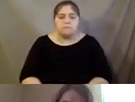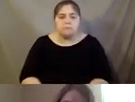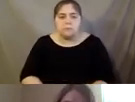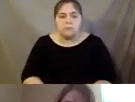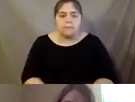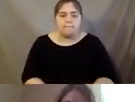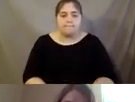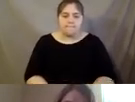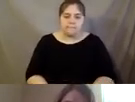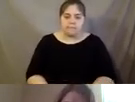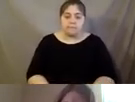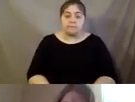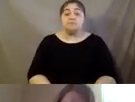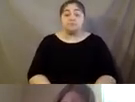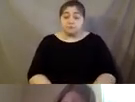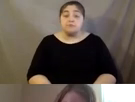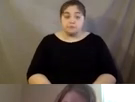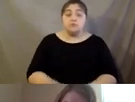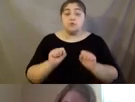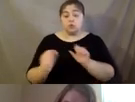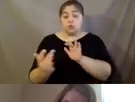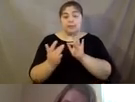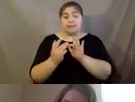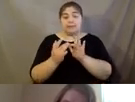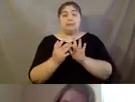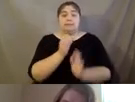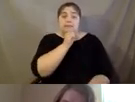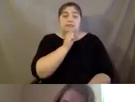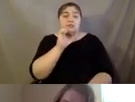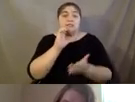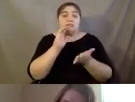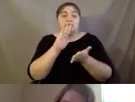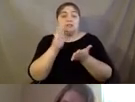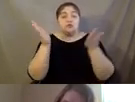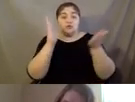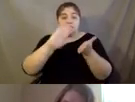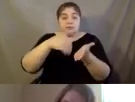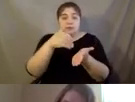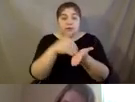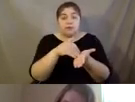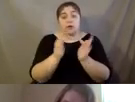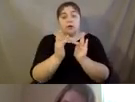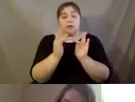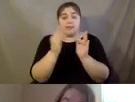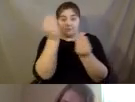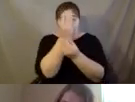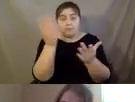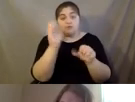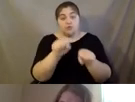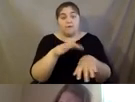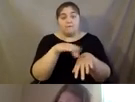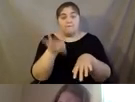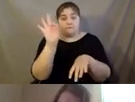Um, yeah, you can contact our senior services department. our contact information is on the website. Um,